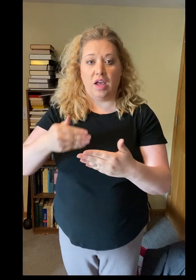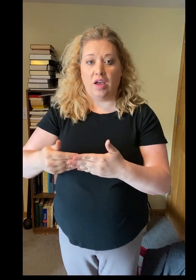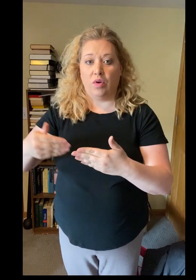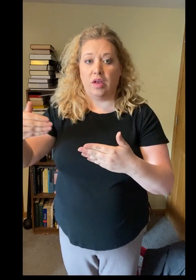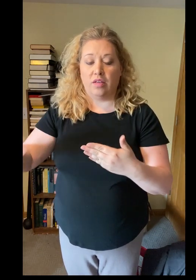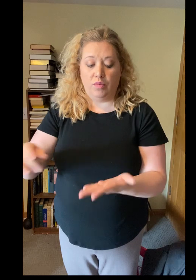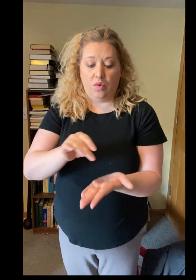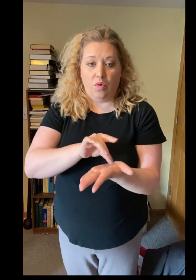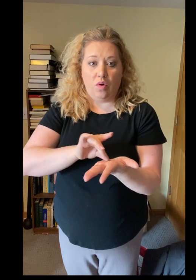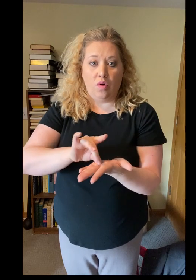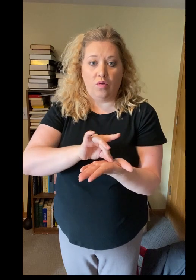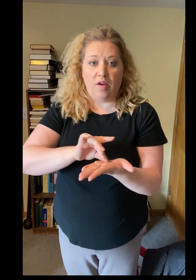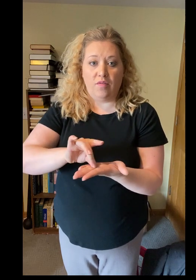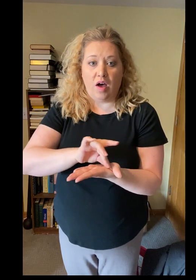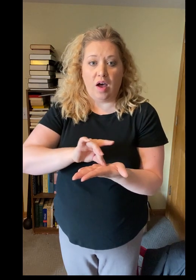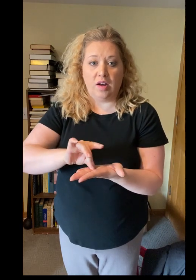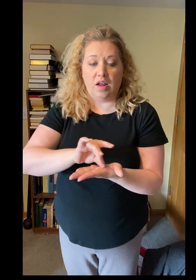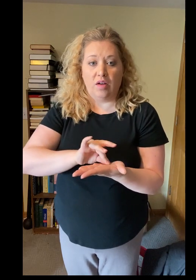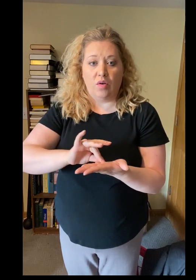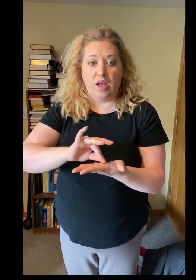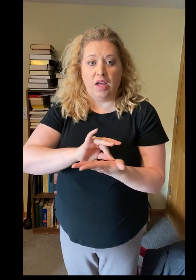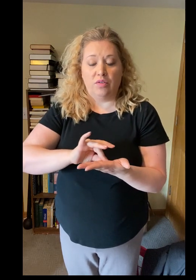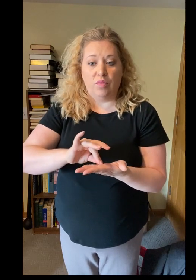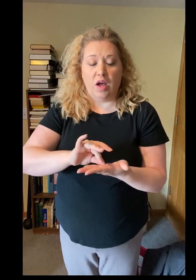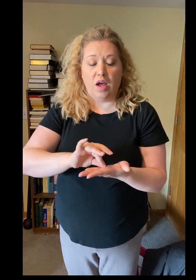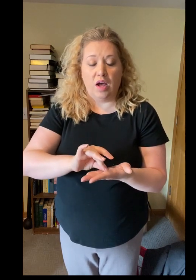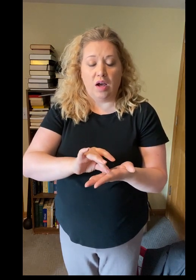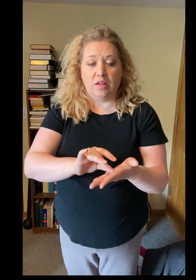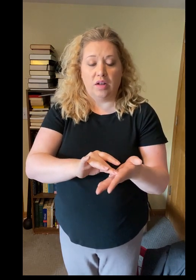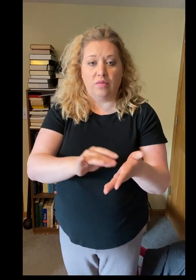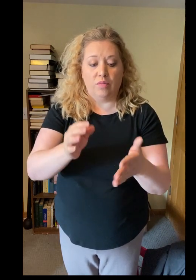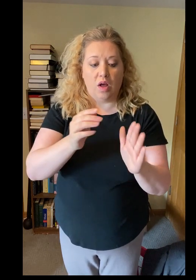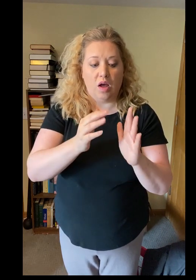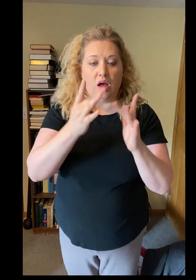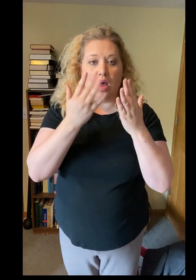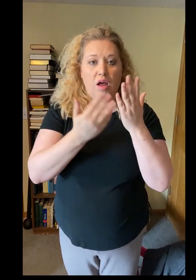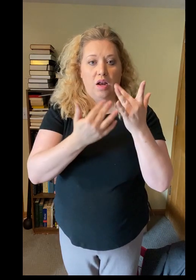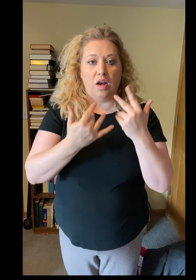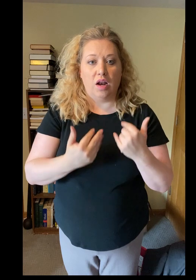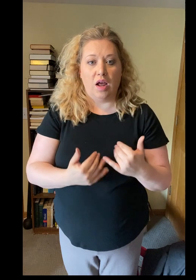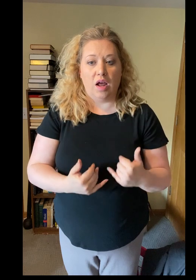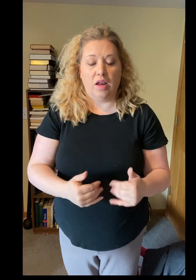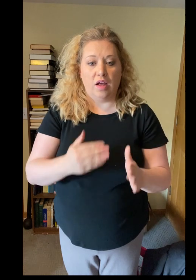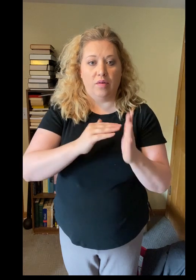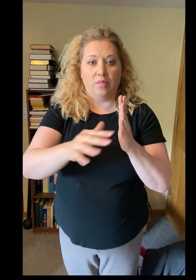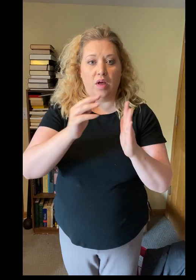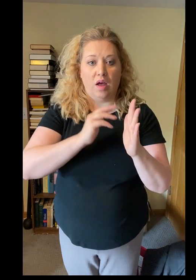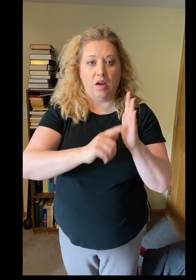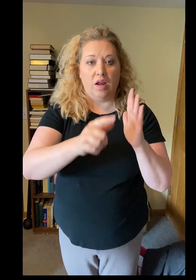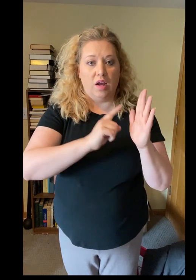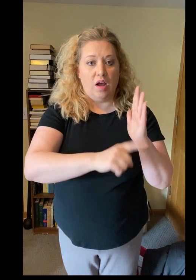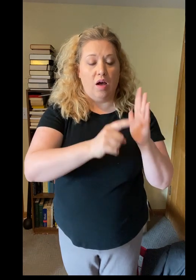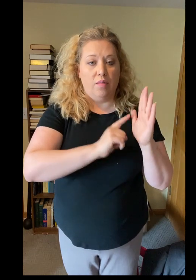is glorified, with God and without the shedding of